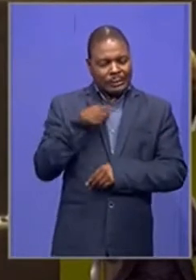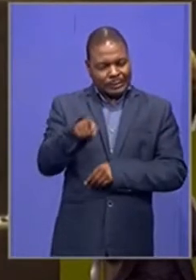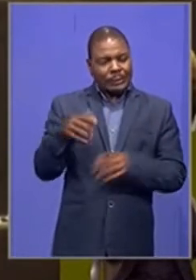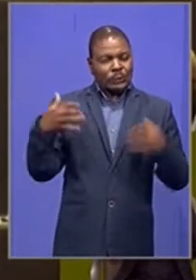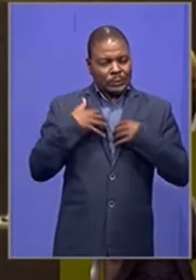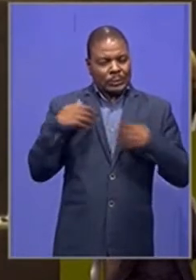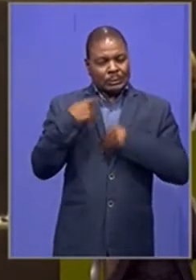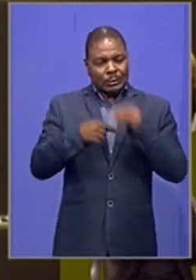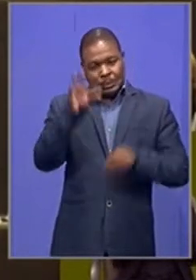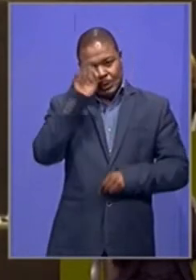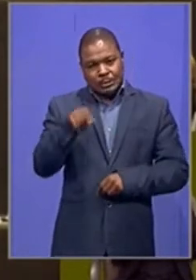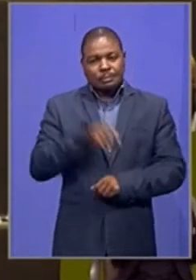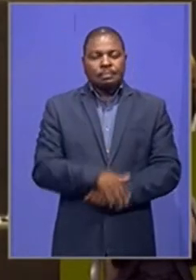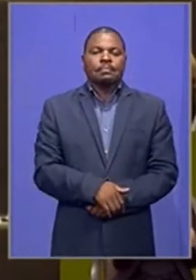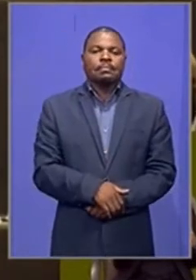We found that there are too many regulations. was